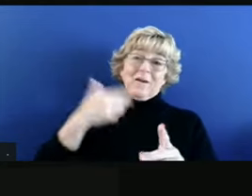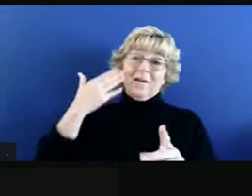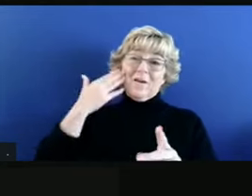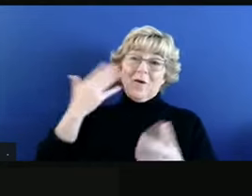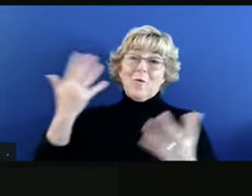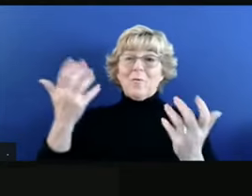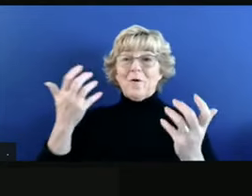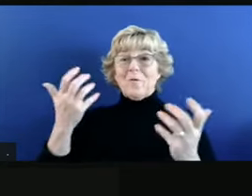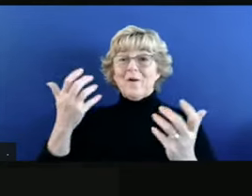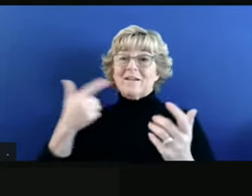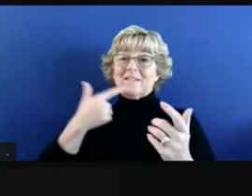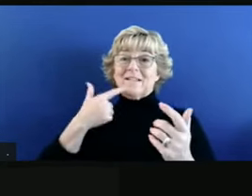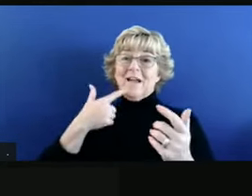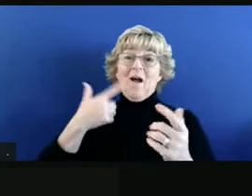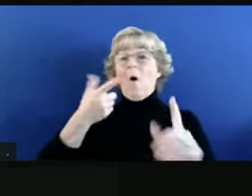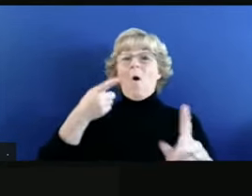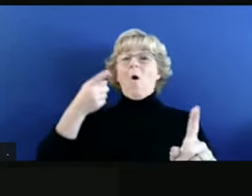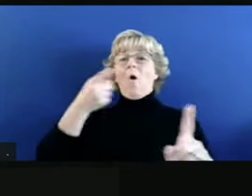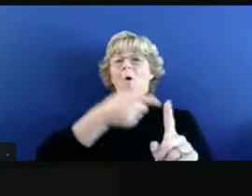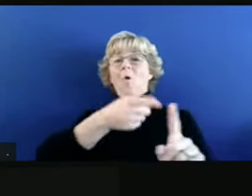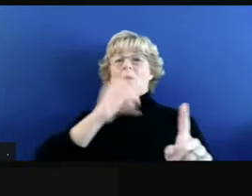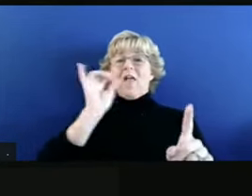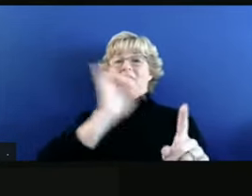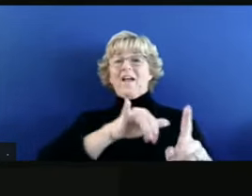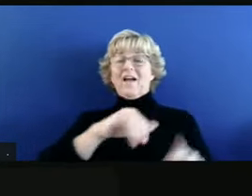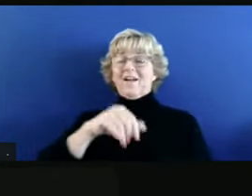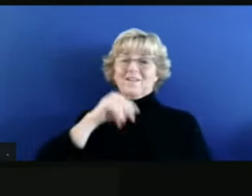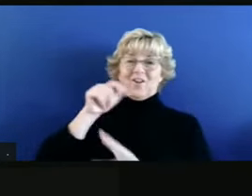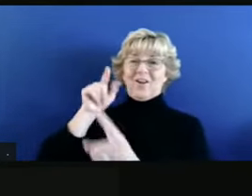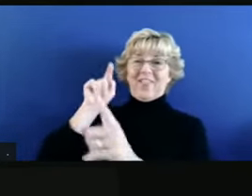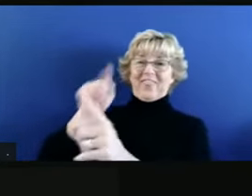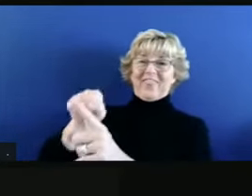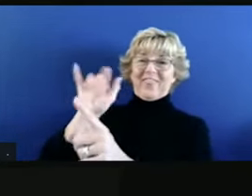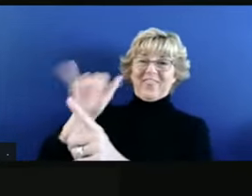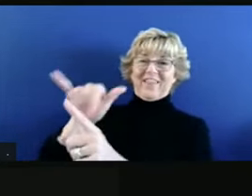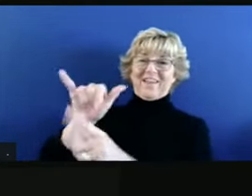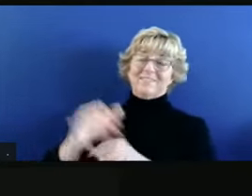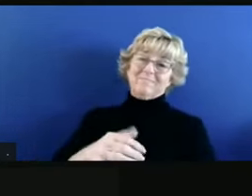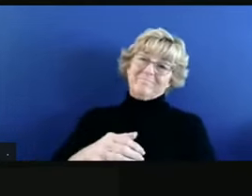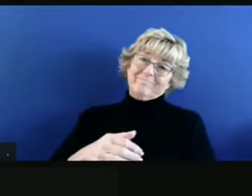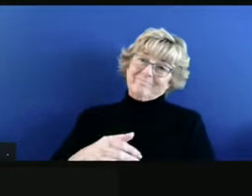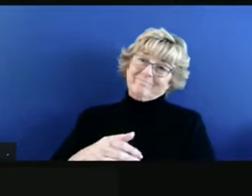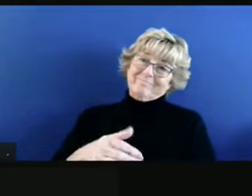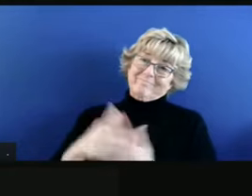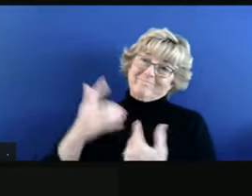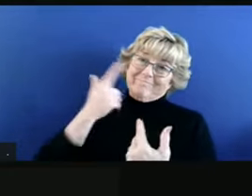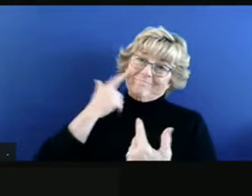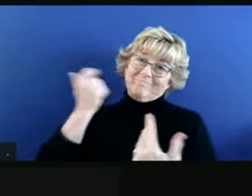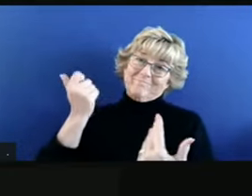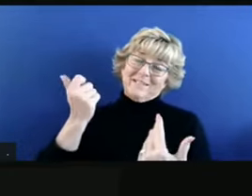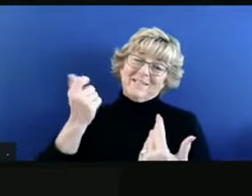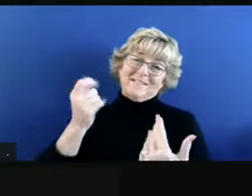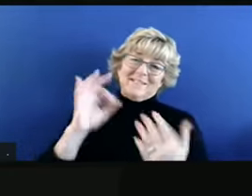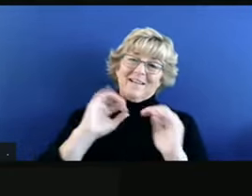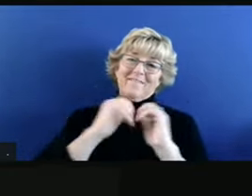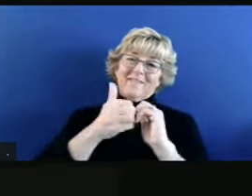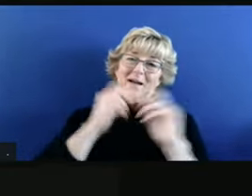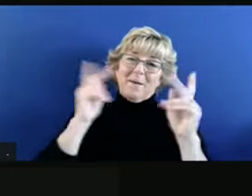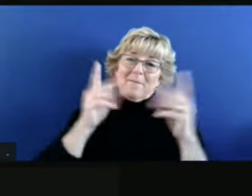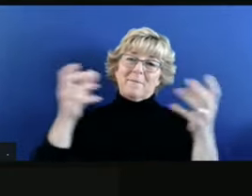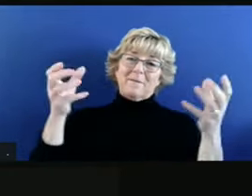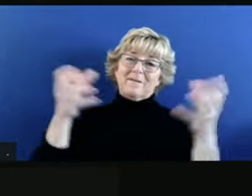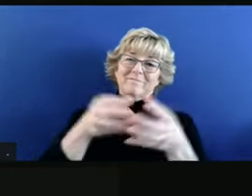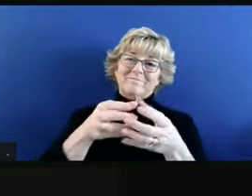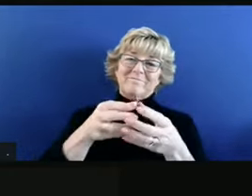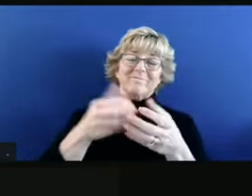say, or any of us to be able to say, it's this and not this. The truth is, because of the way that people gather,